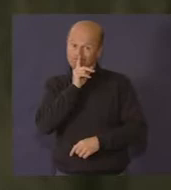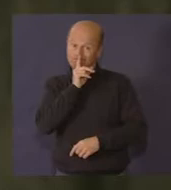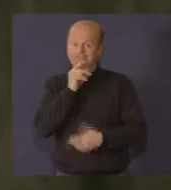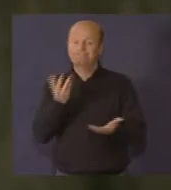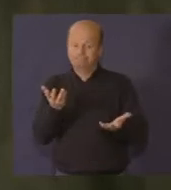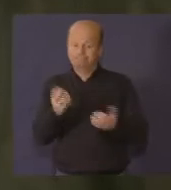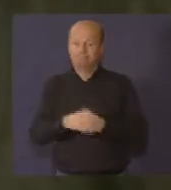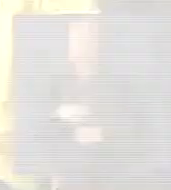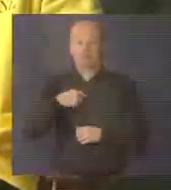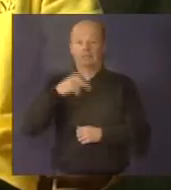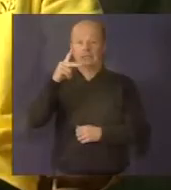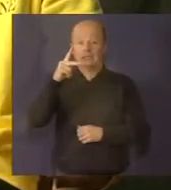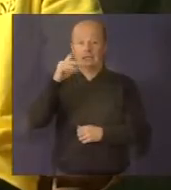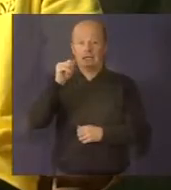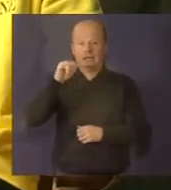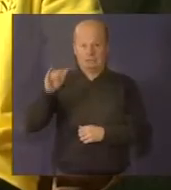about it.